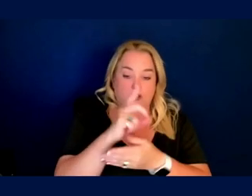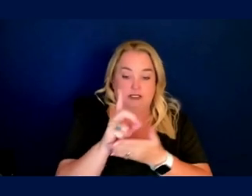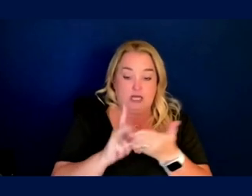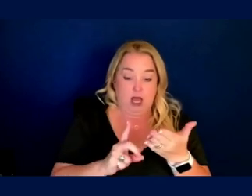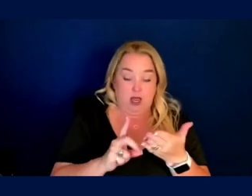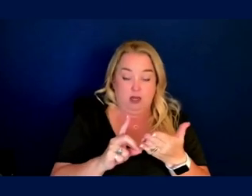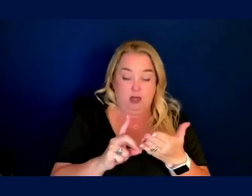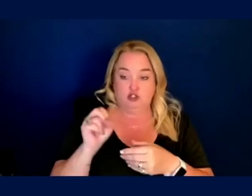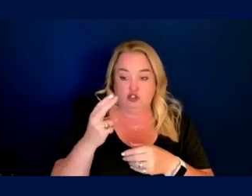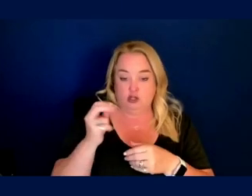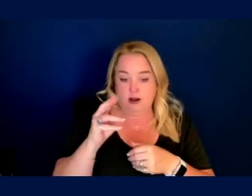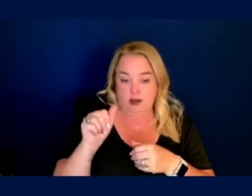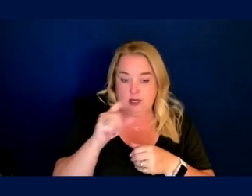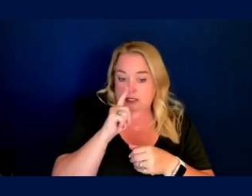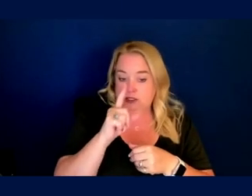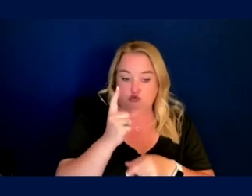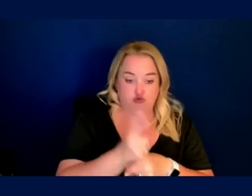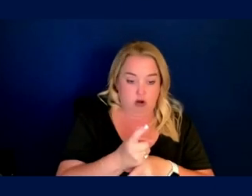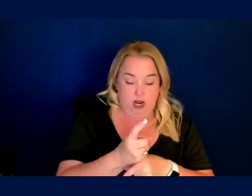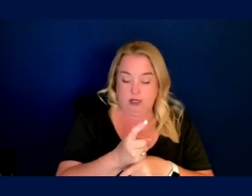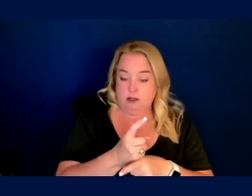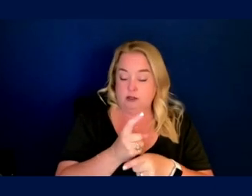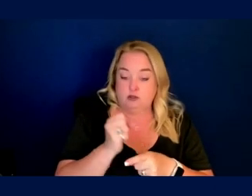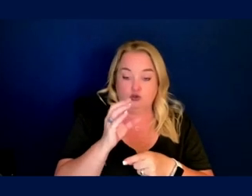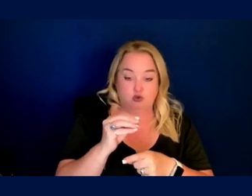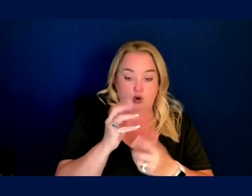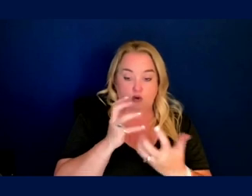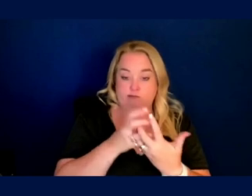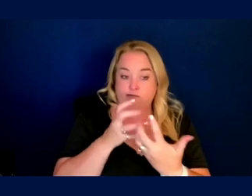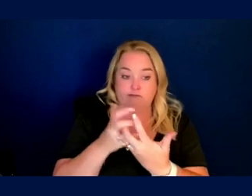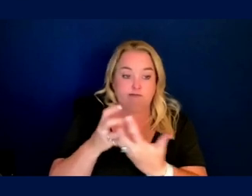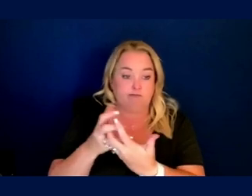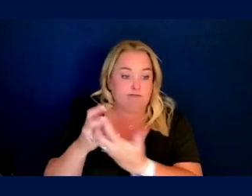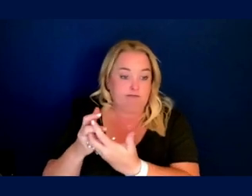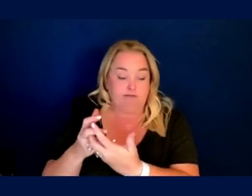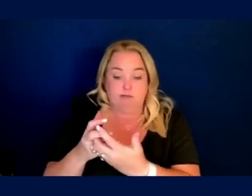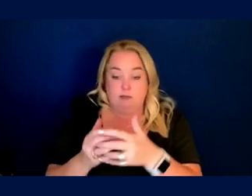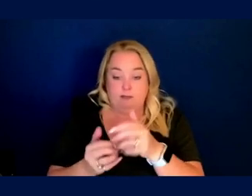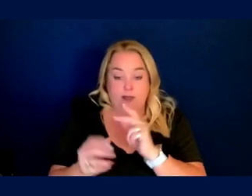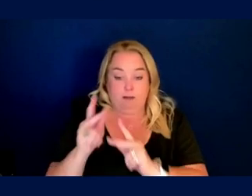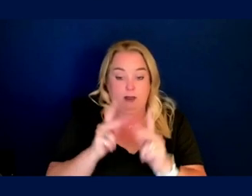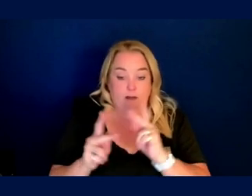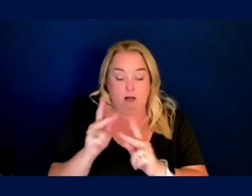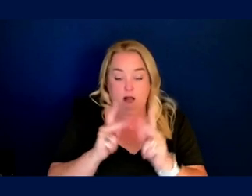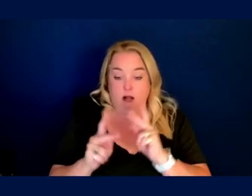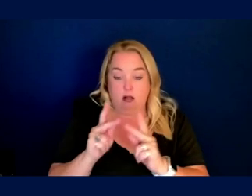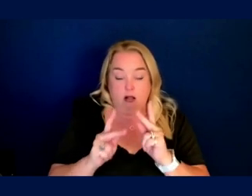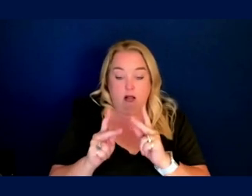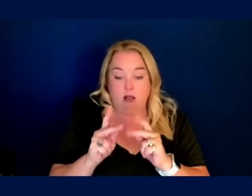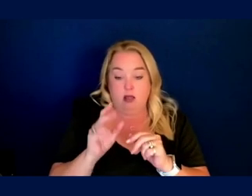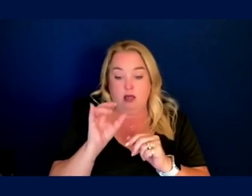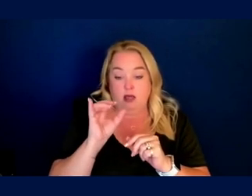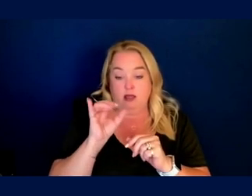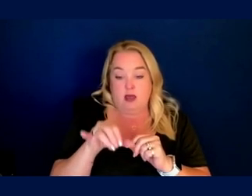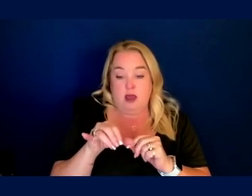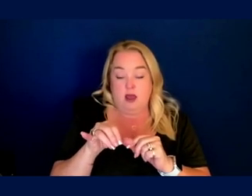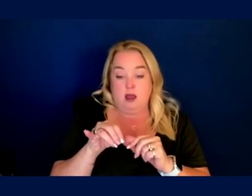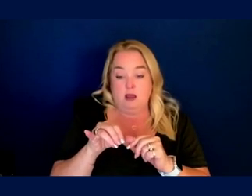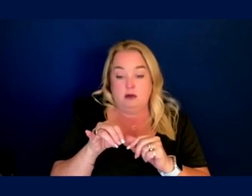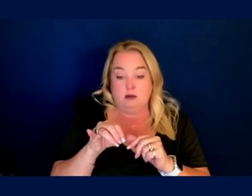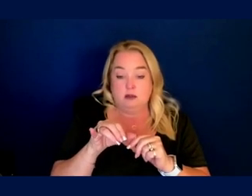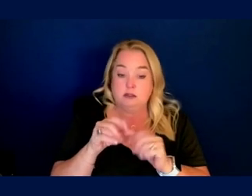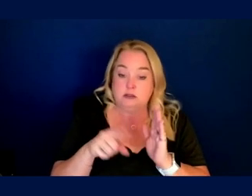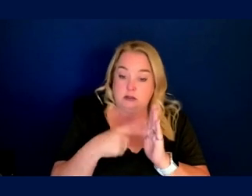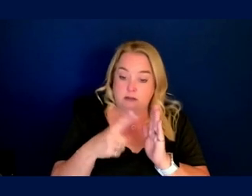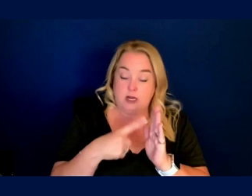Shana was exactly right. It's designing for the population. So most people can be involved. You know, I think the example is curb cuts, which are originally designed for wheelchair users, but